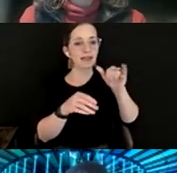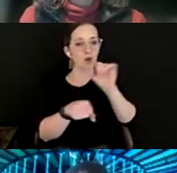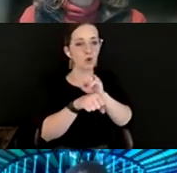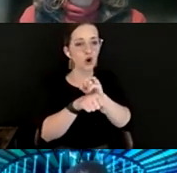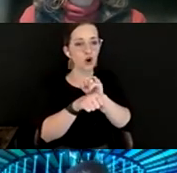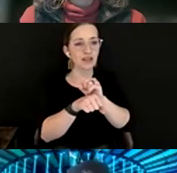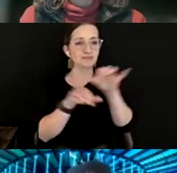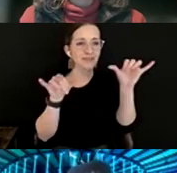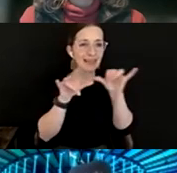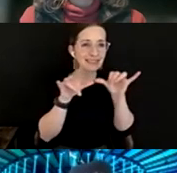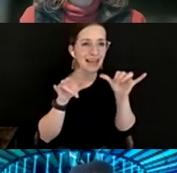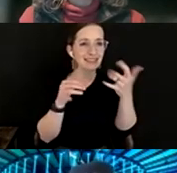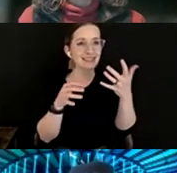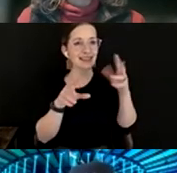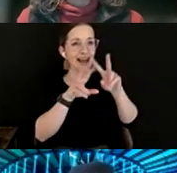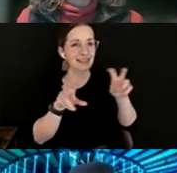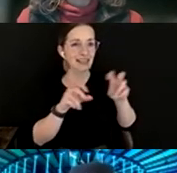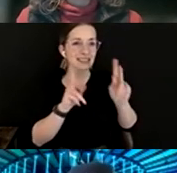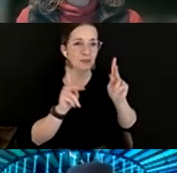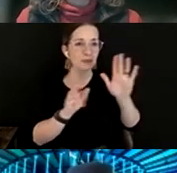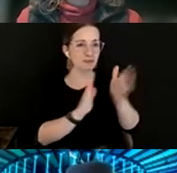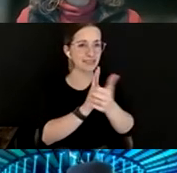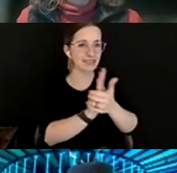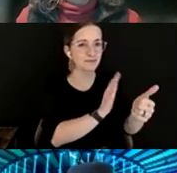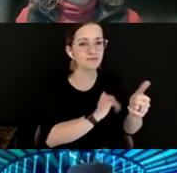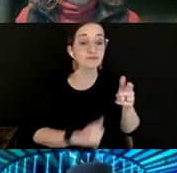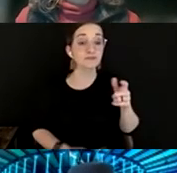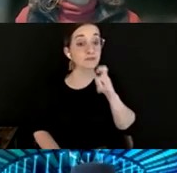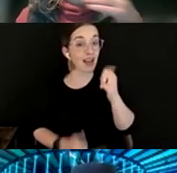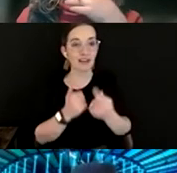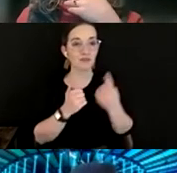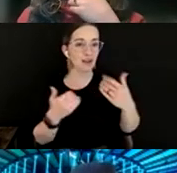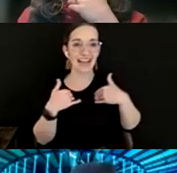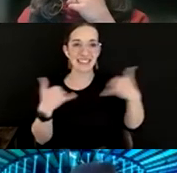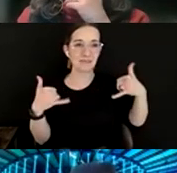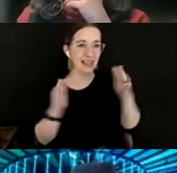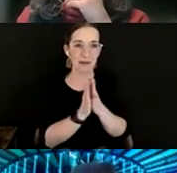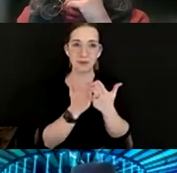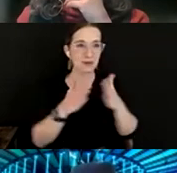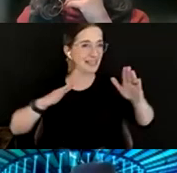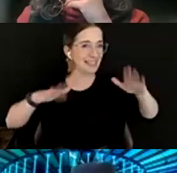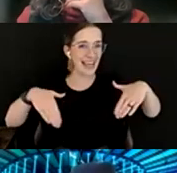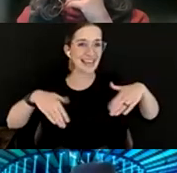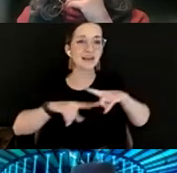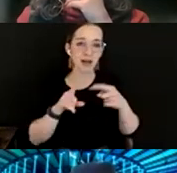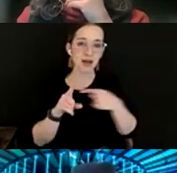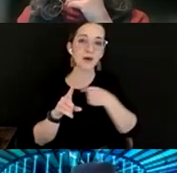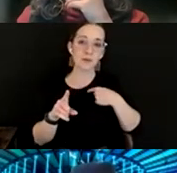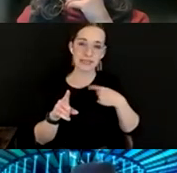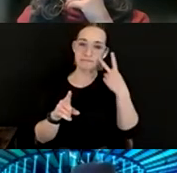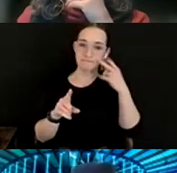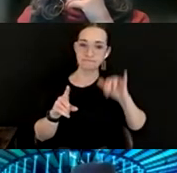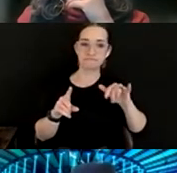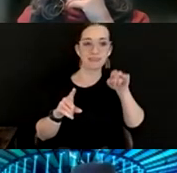people's skills in that area. think it's not everyone has a playbook yet, but we see this as a conversation for the